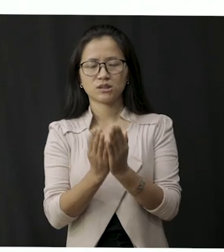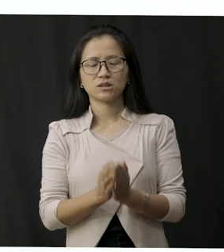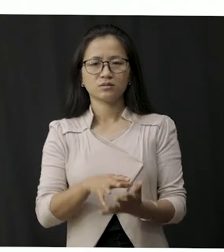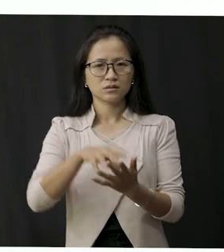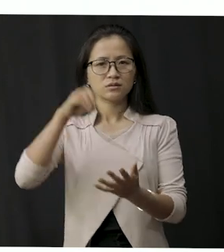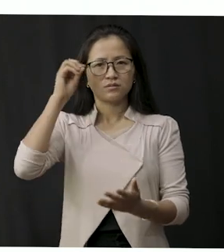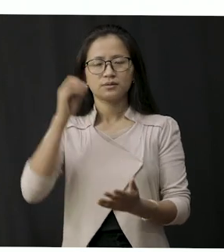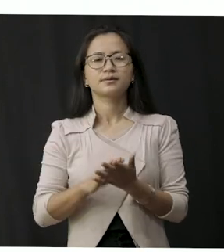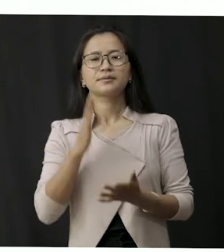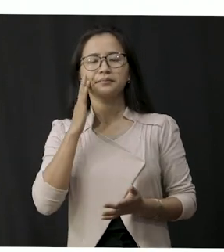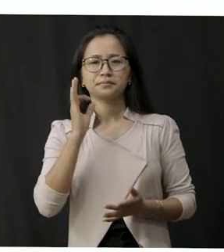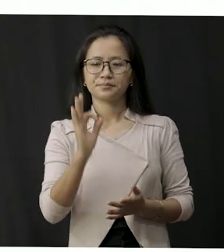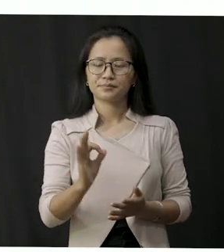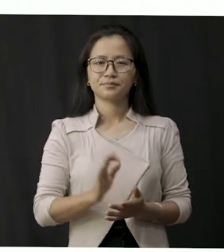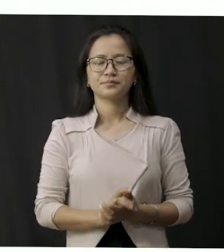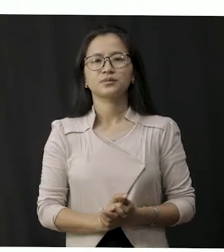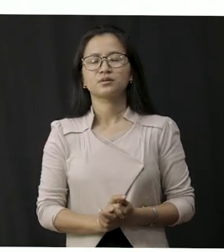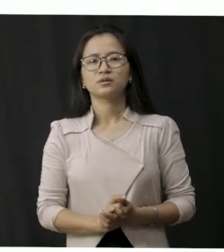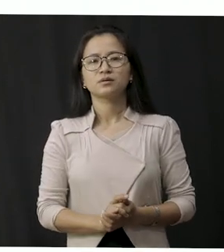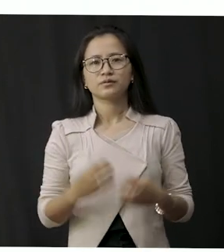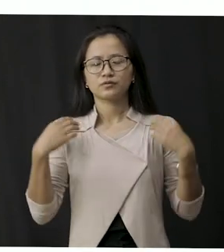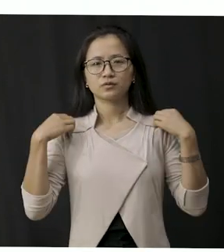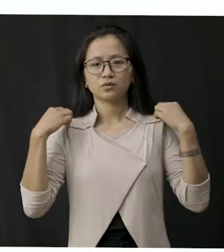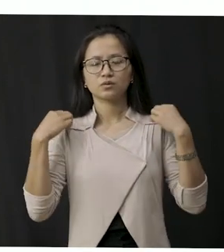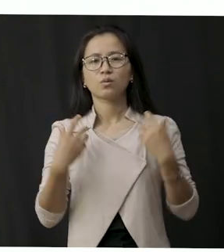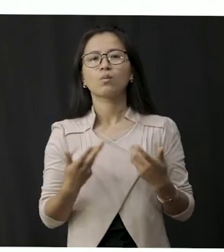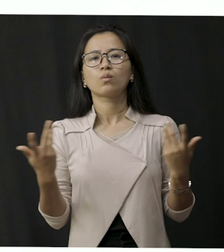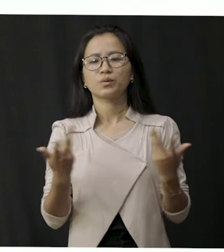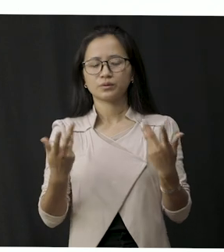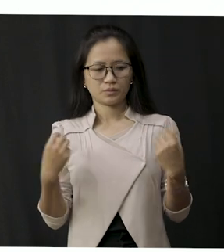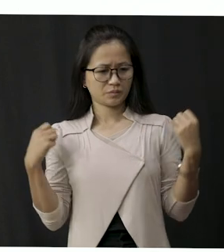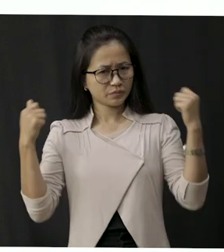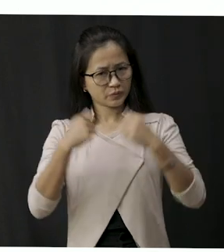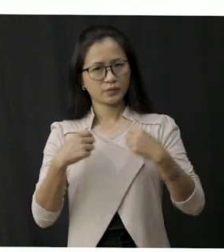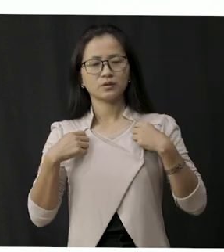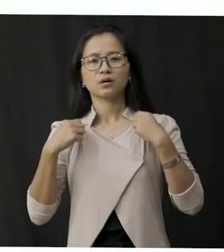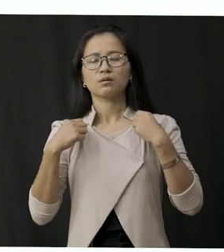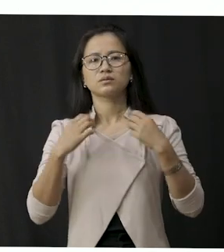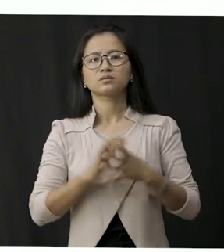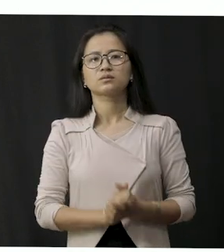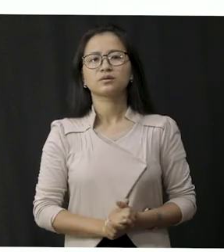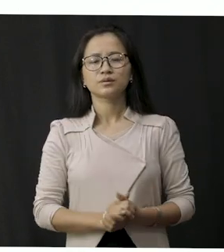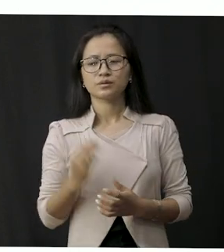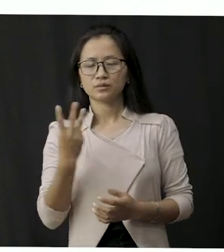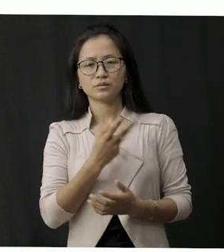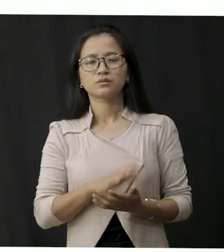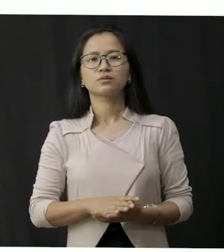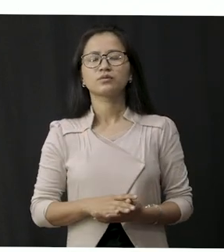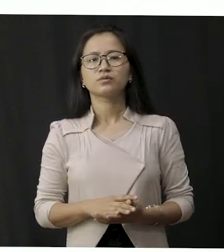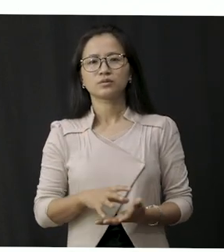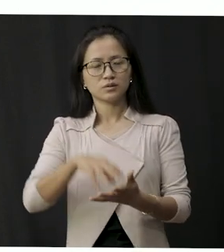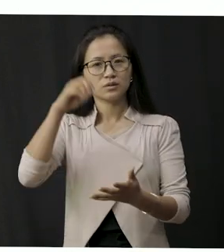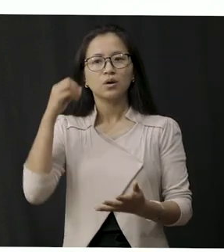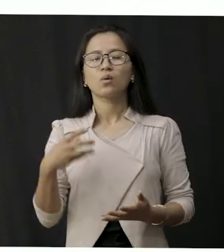learn the importance of clothes. Why do we wear clothes? We will also learn what type